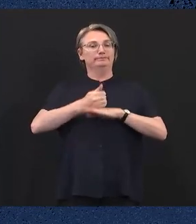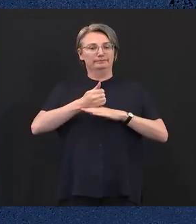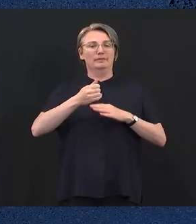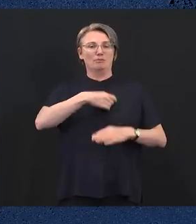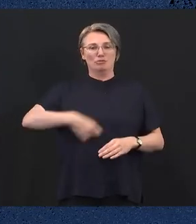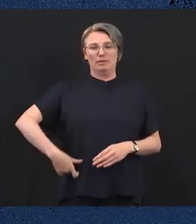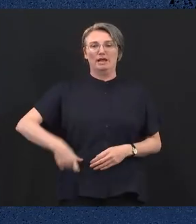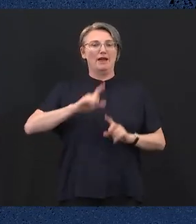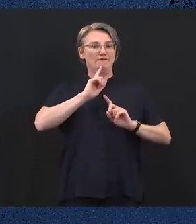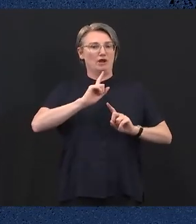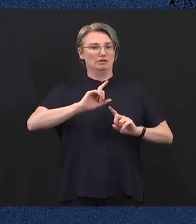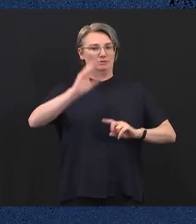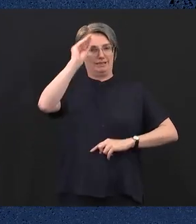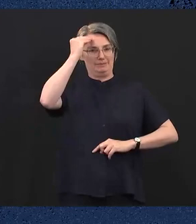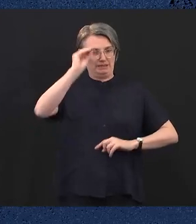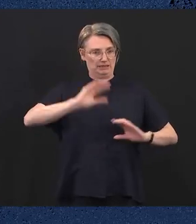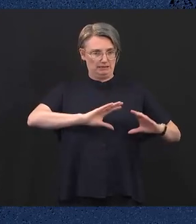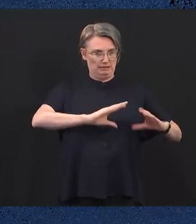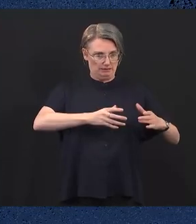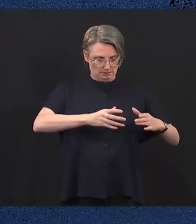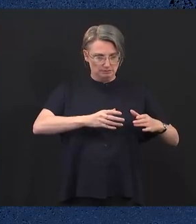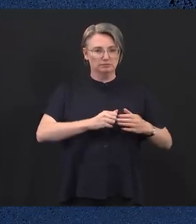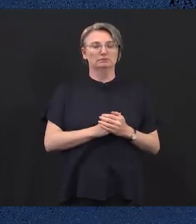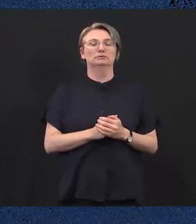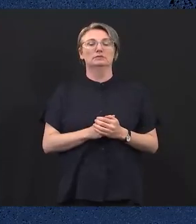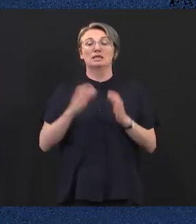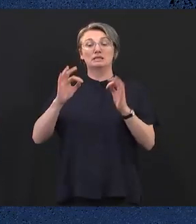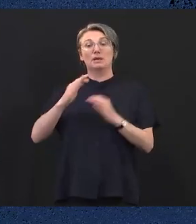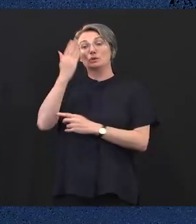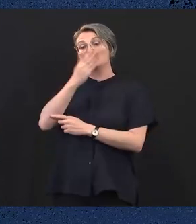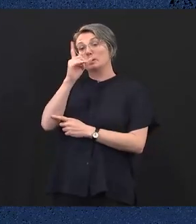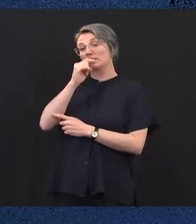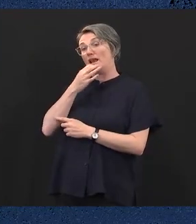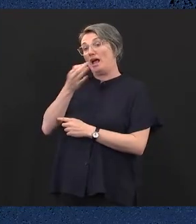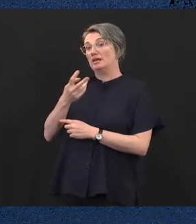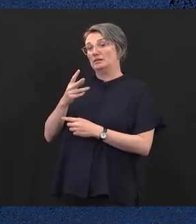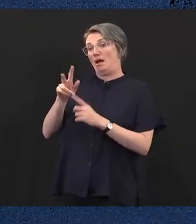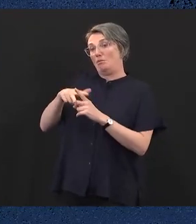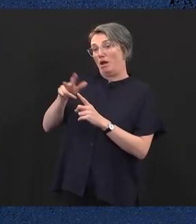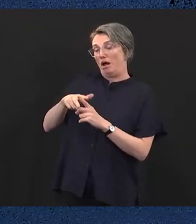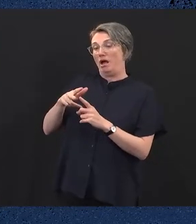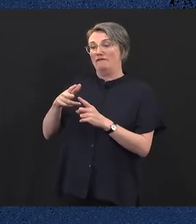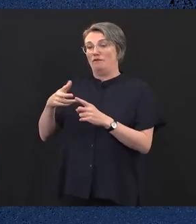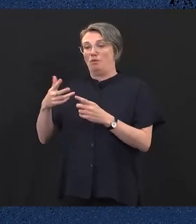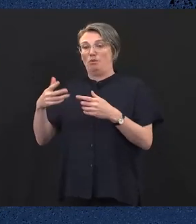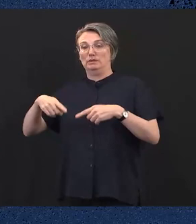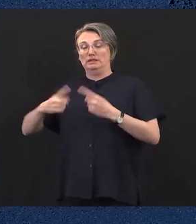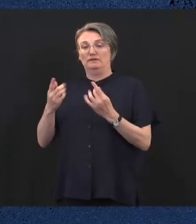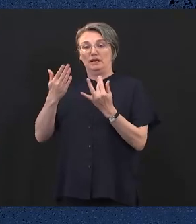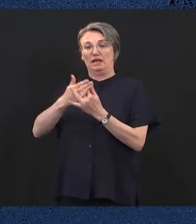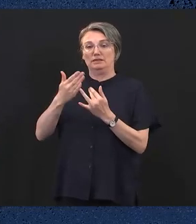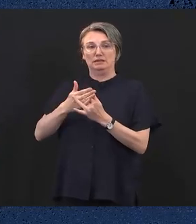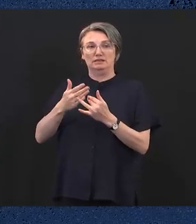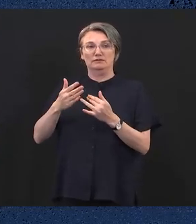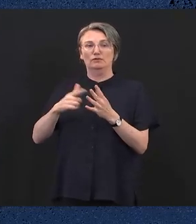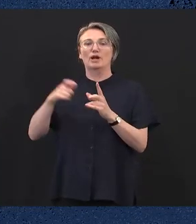$100,000 for specialist schools to apply for access to Proloquo To Go, an app for those who